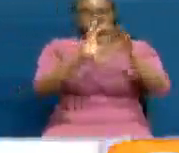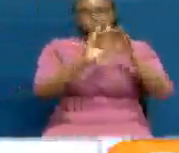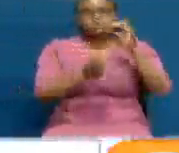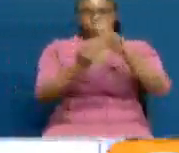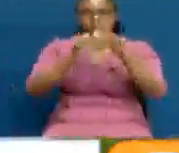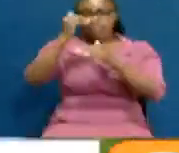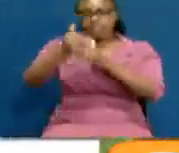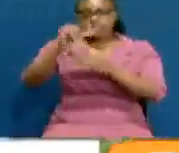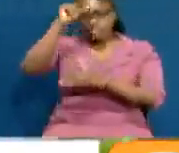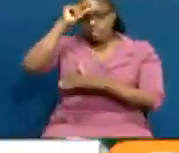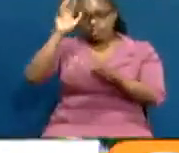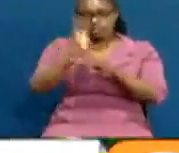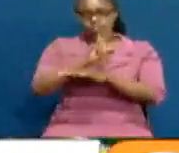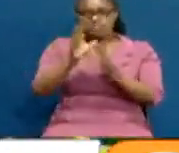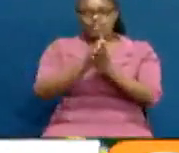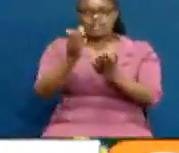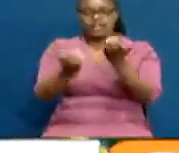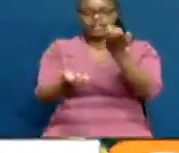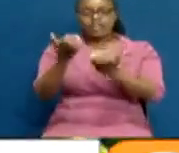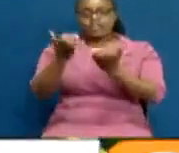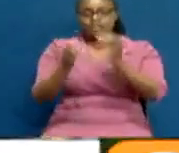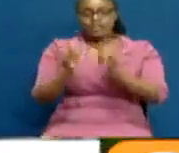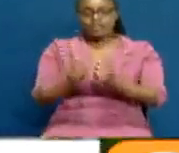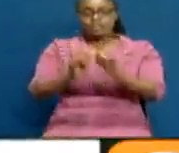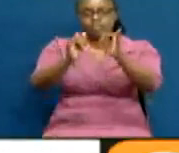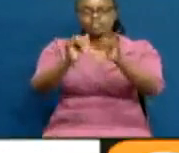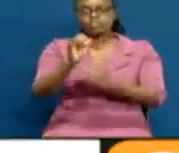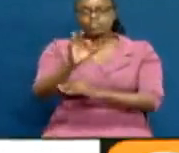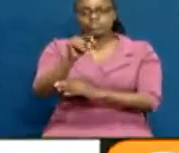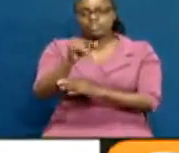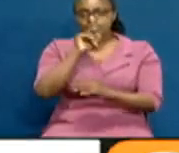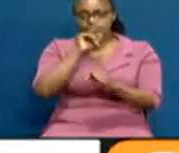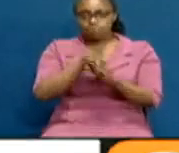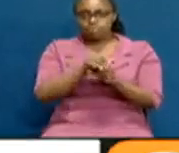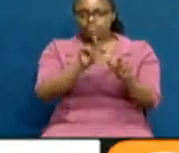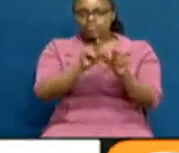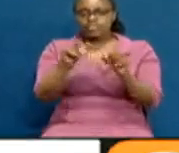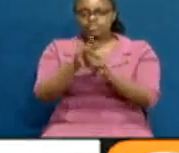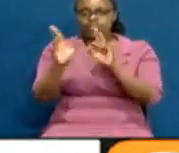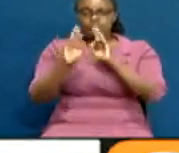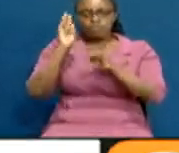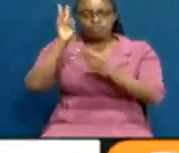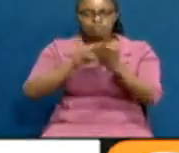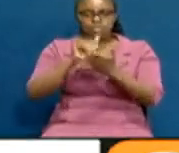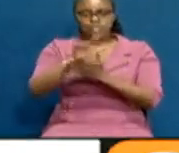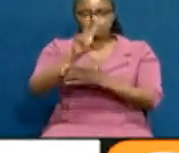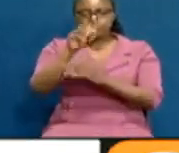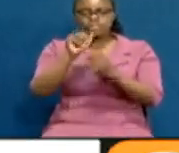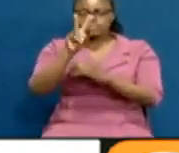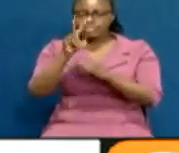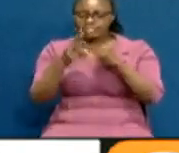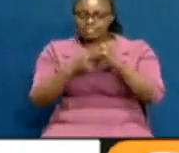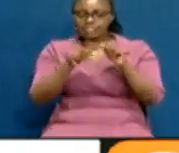the next government for monitoring and evaluating the implementation of these pledges. The full report will be tabled in 2027